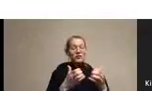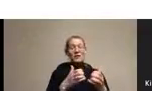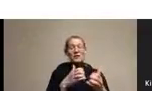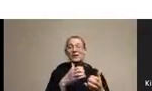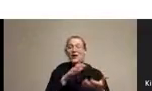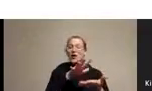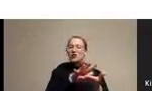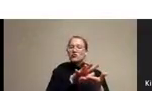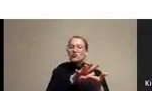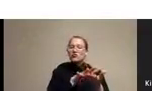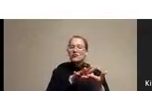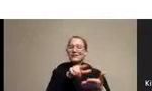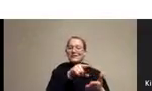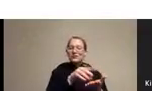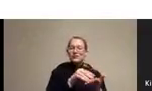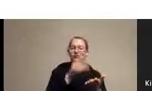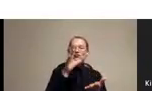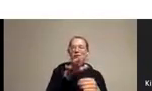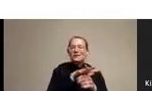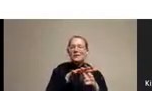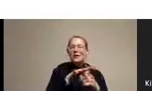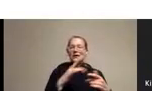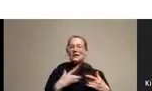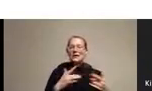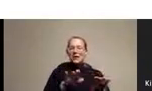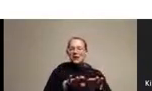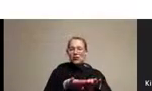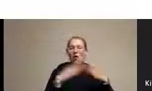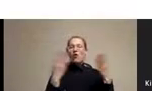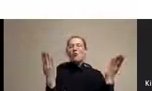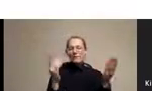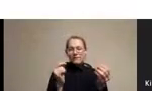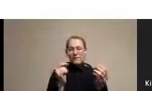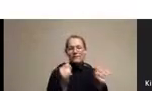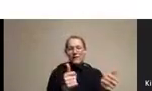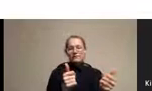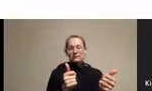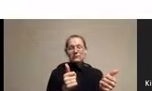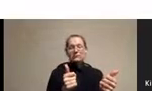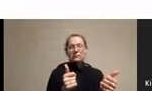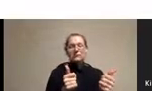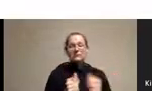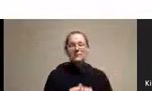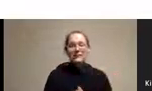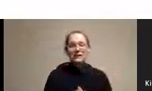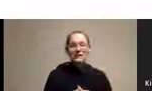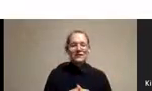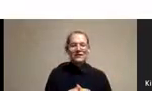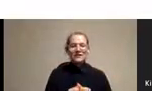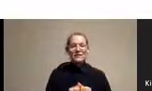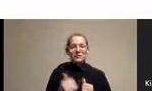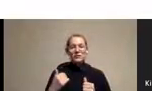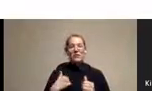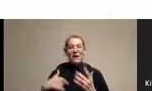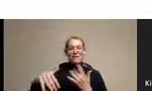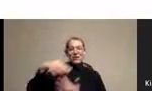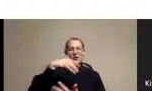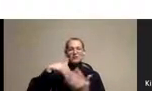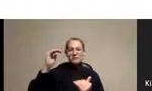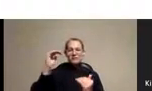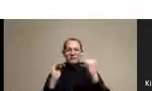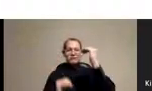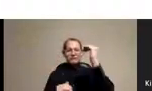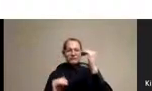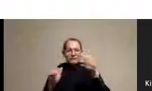faster. So you had a political scientific media complex that was largely determining decisions that were being made during COVID.